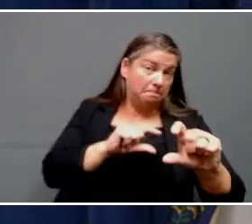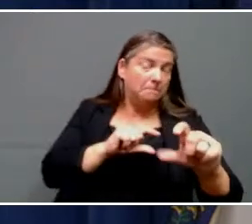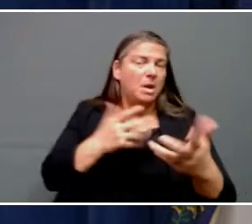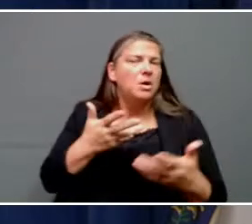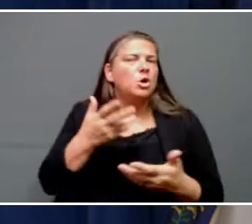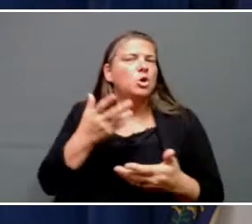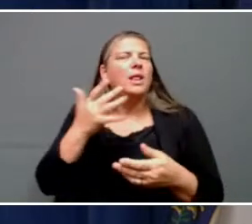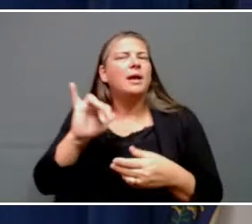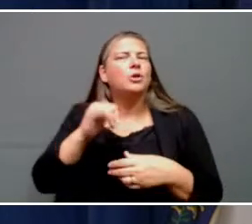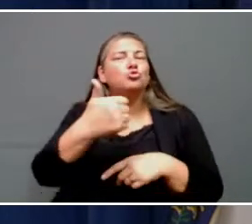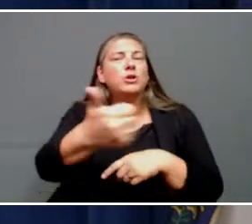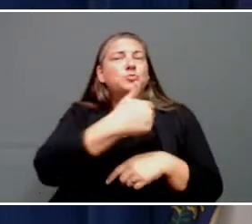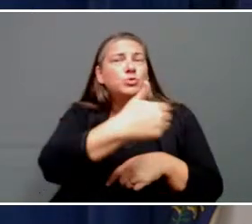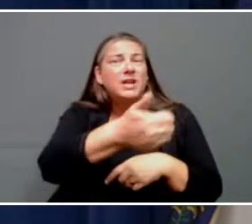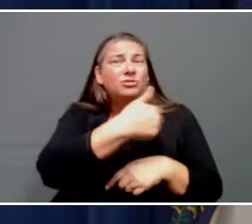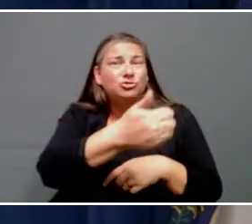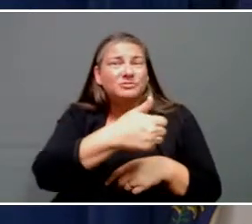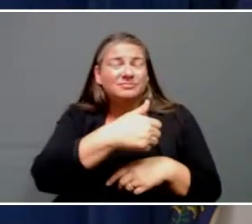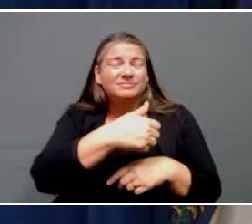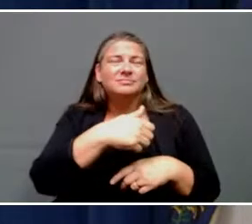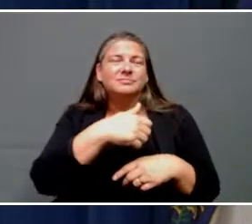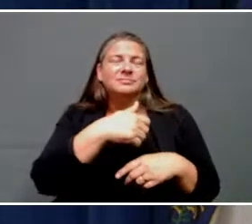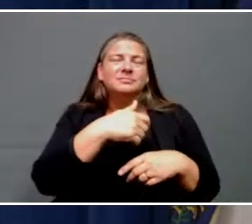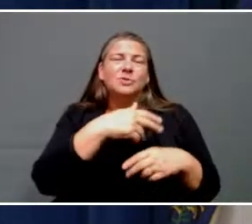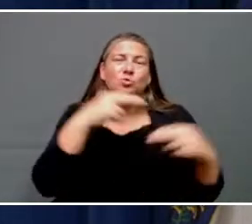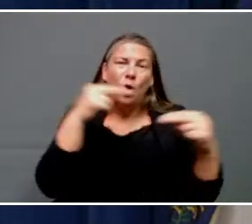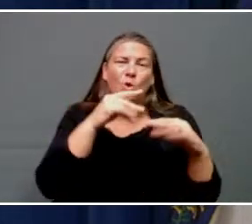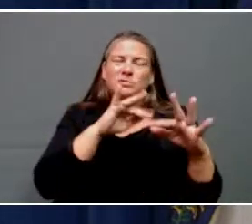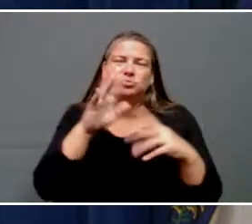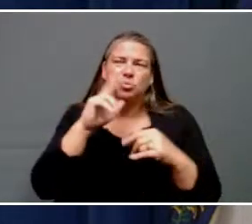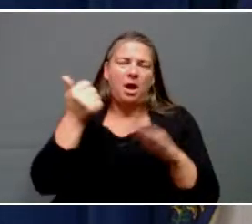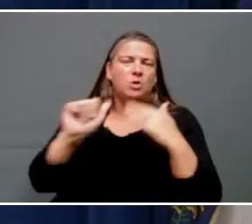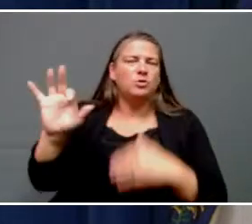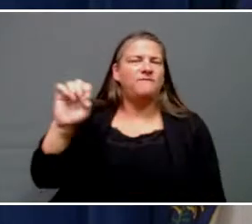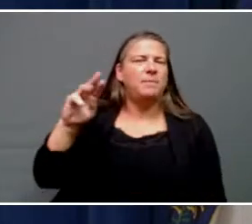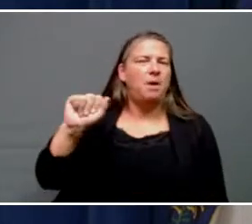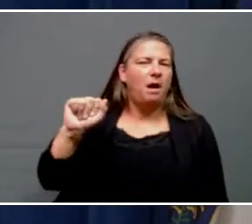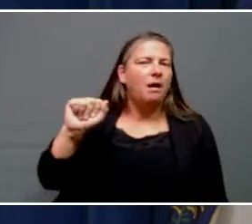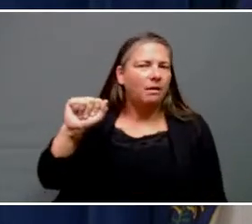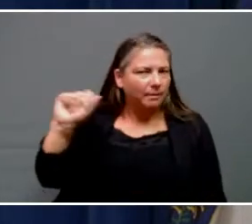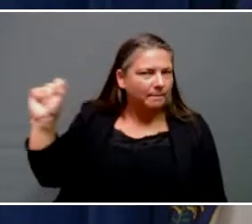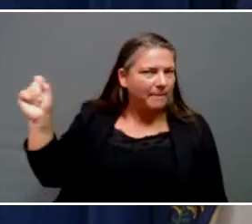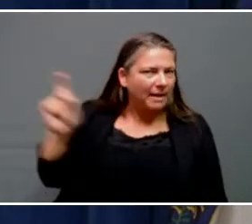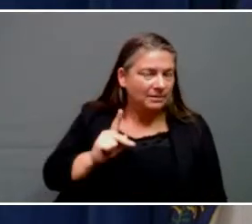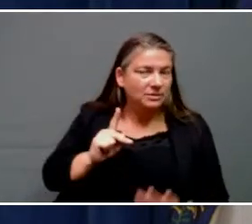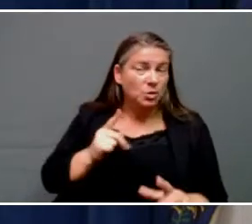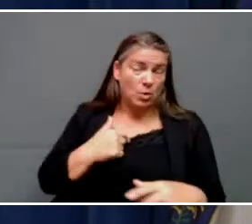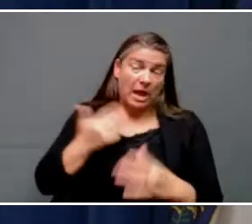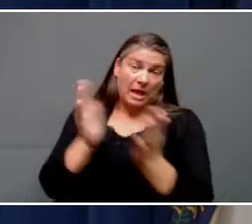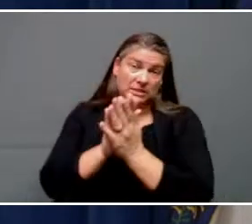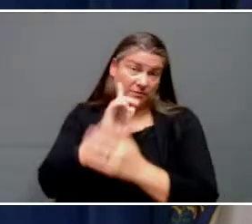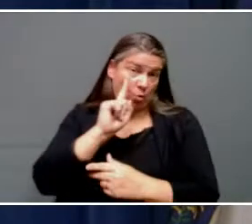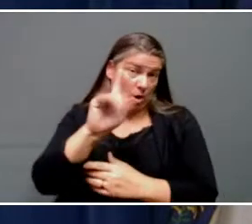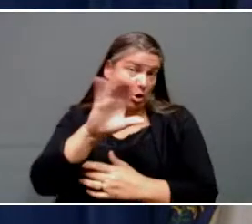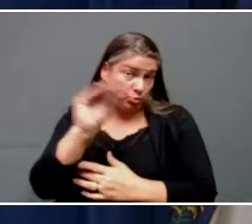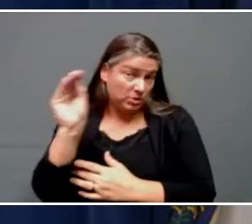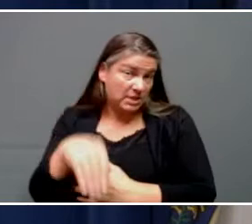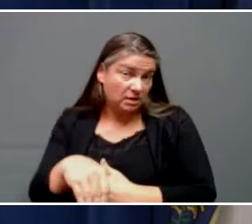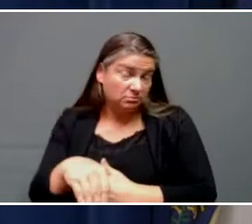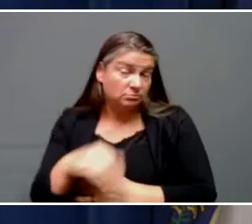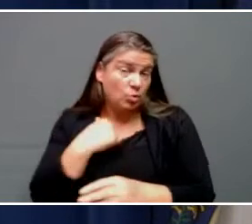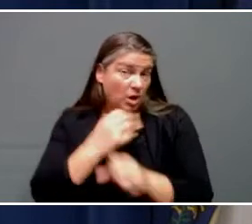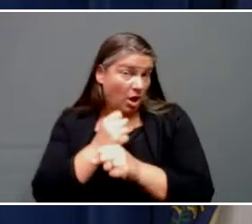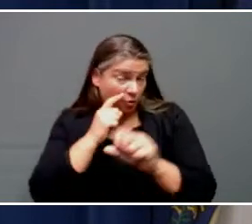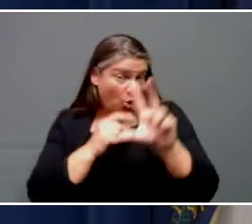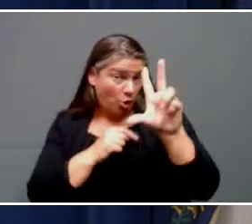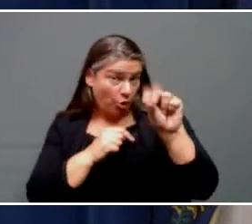to fall under FEMA reimbursement and we'll be moving. We asked for 100 percent. We got it for the 30 day period for category